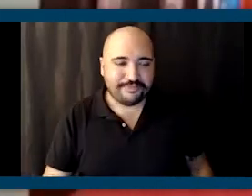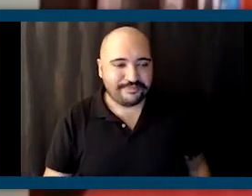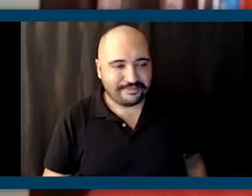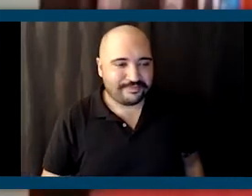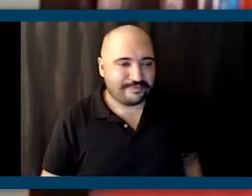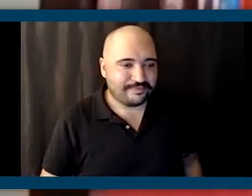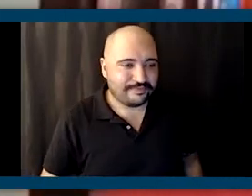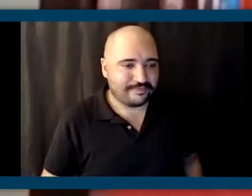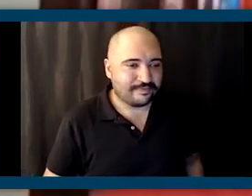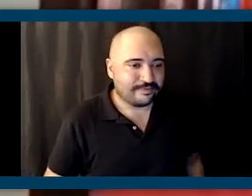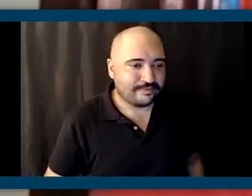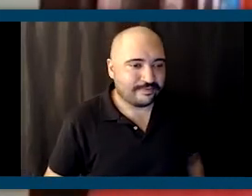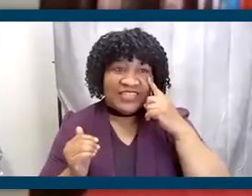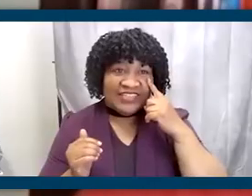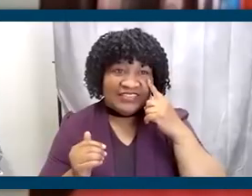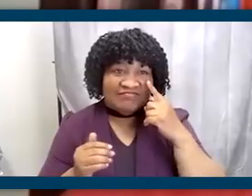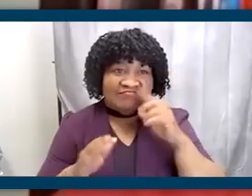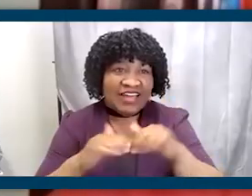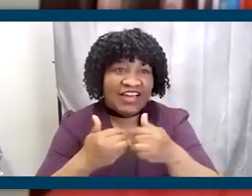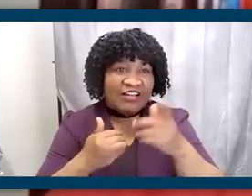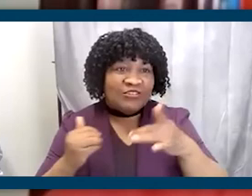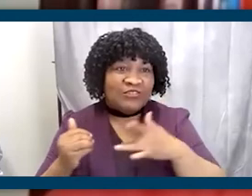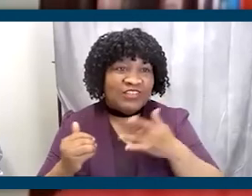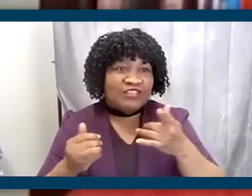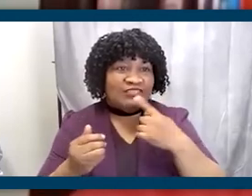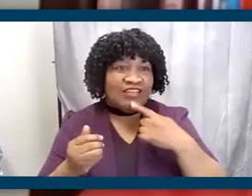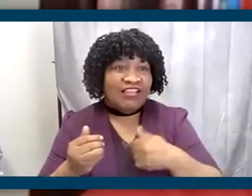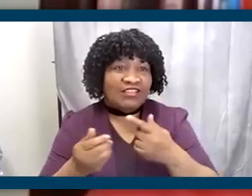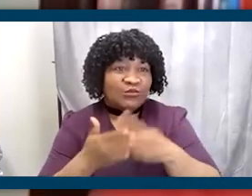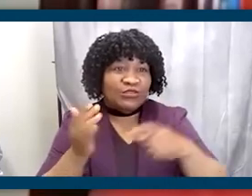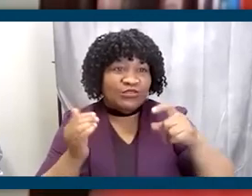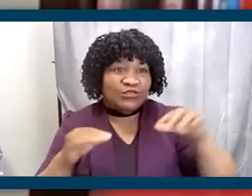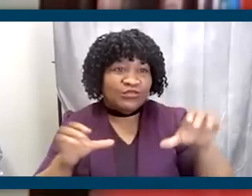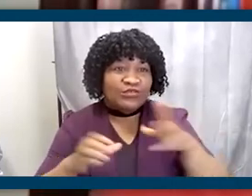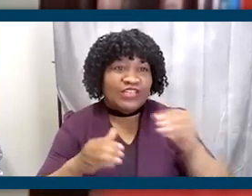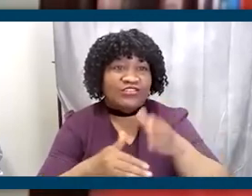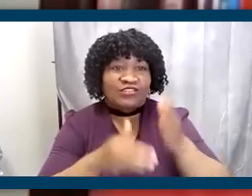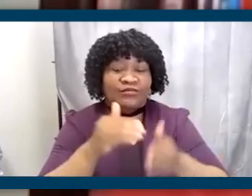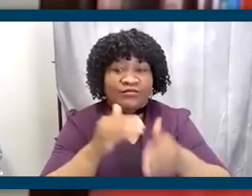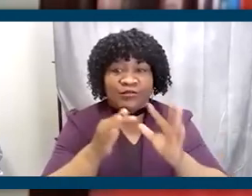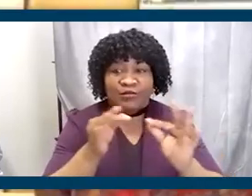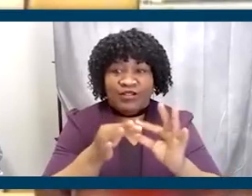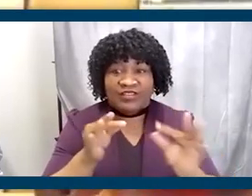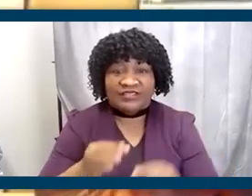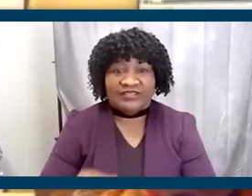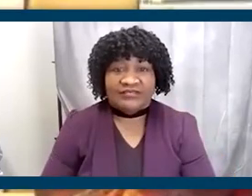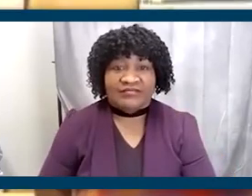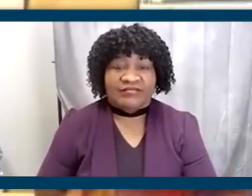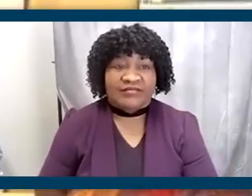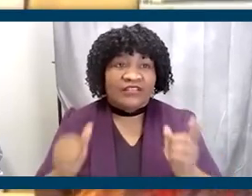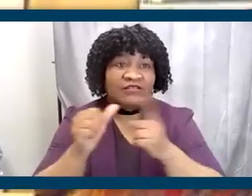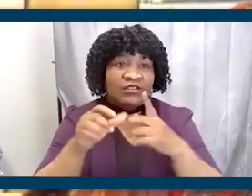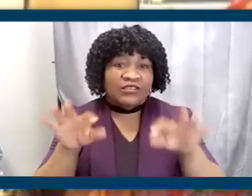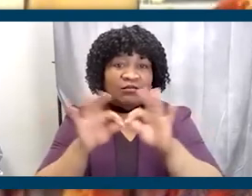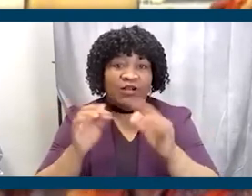your charge to those of us in the Democratic Party and concluding remarks. Uh, let me say, first of all,